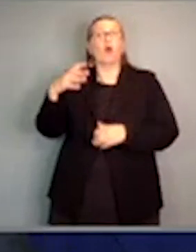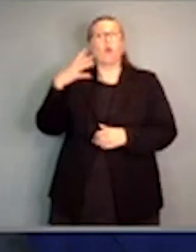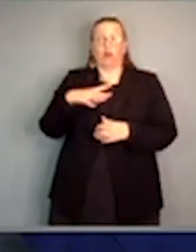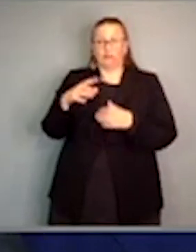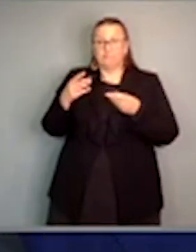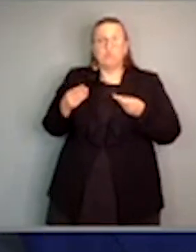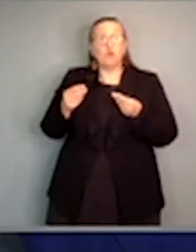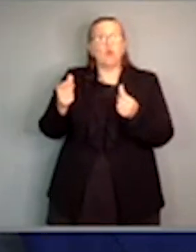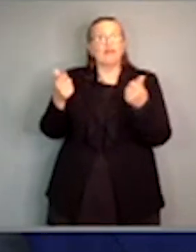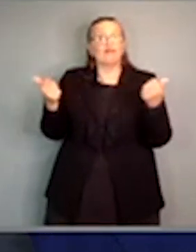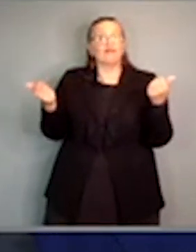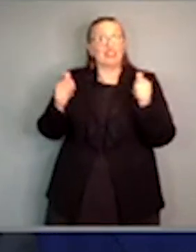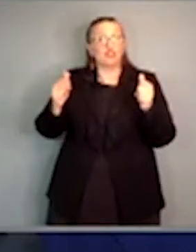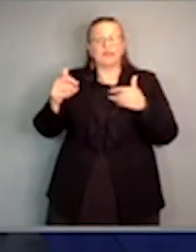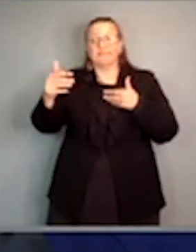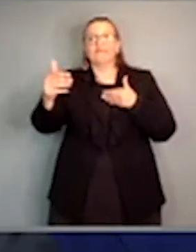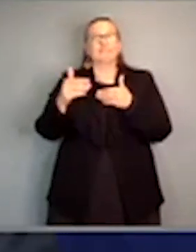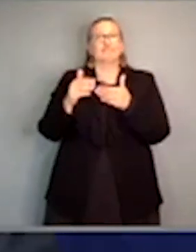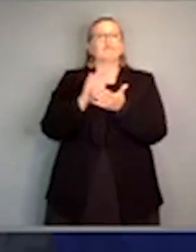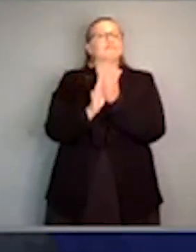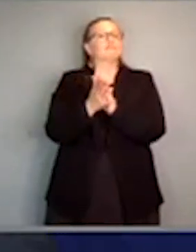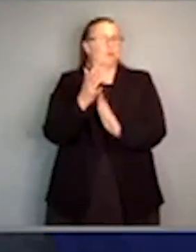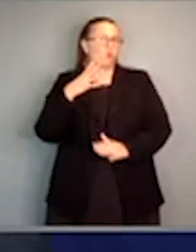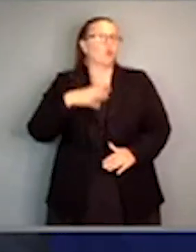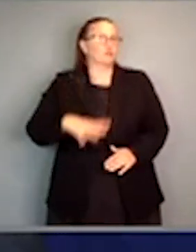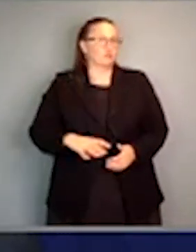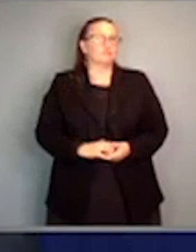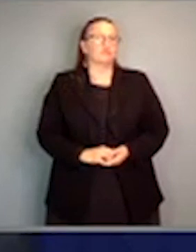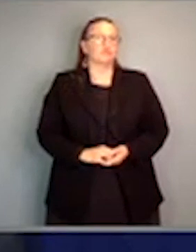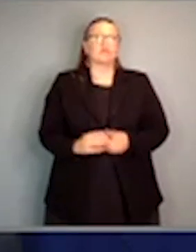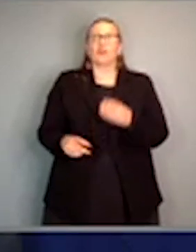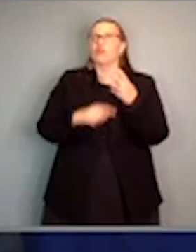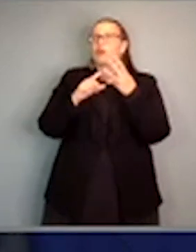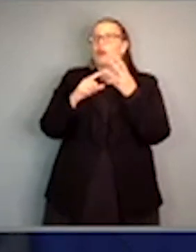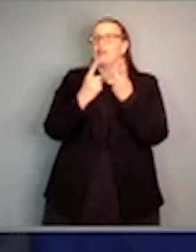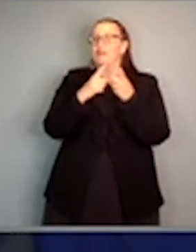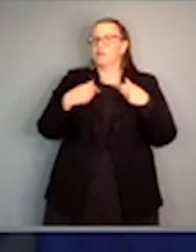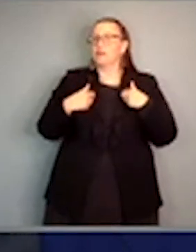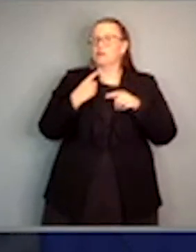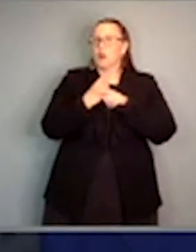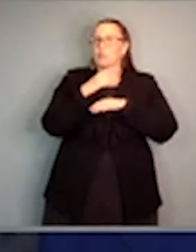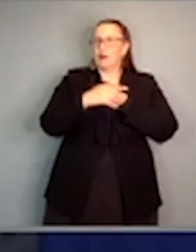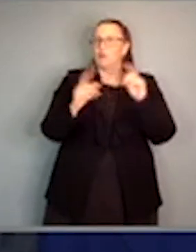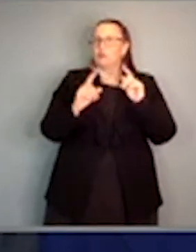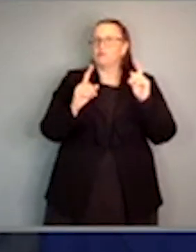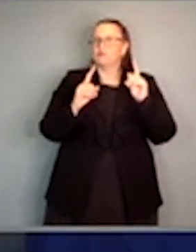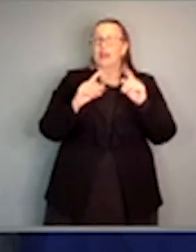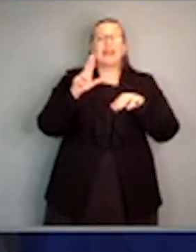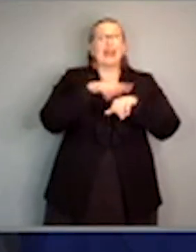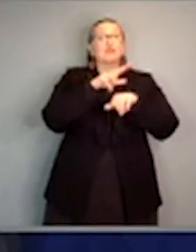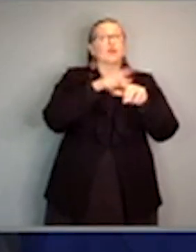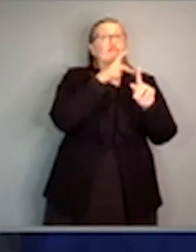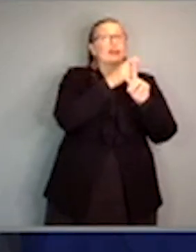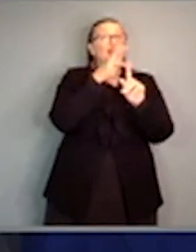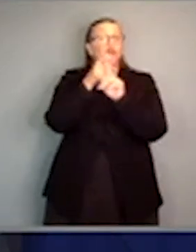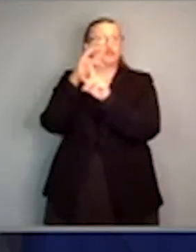national vaccination program, which today, in the most recent data, has hit another very significant mark, with over 240,000